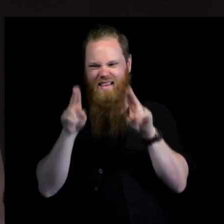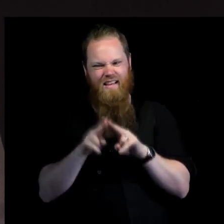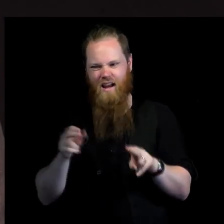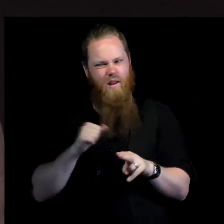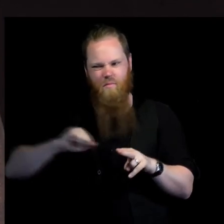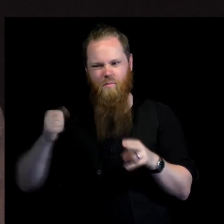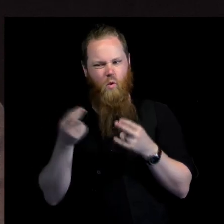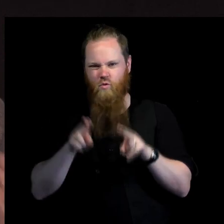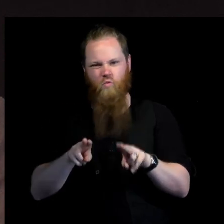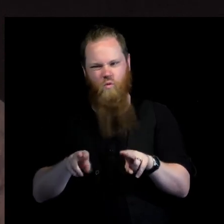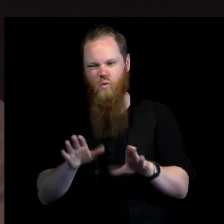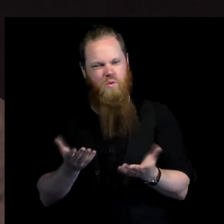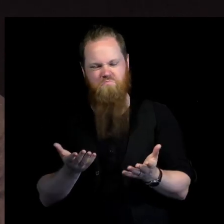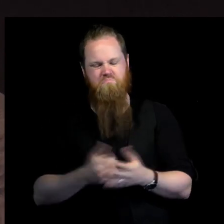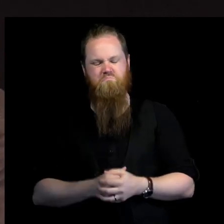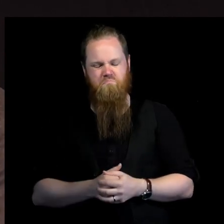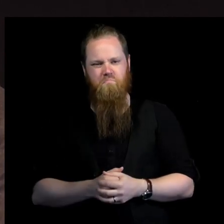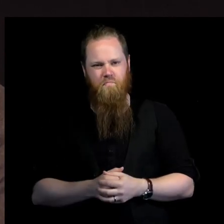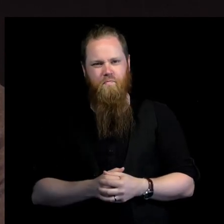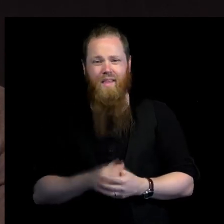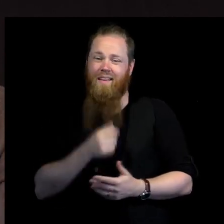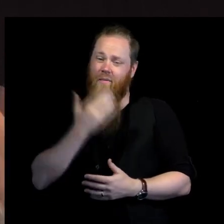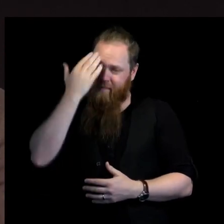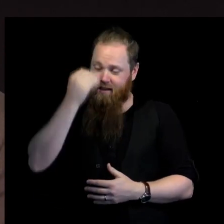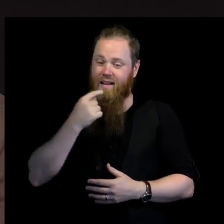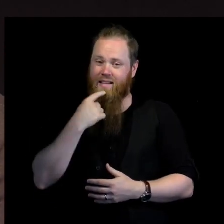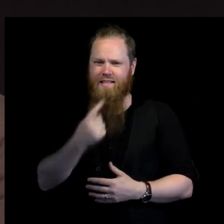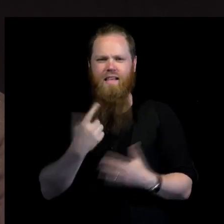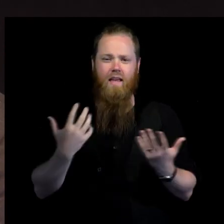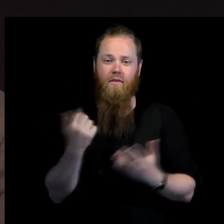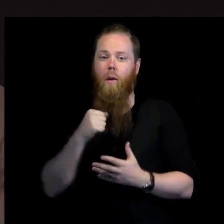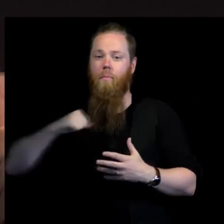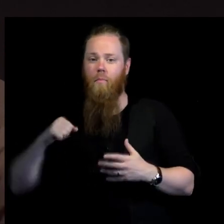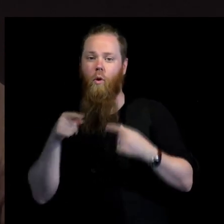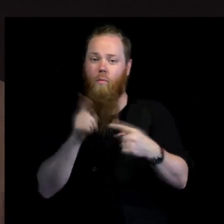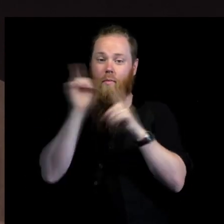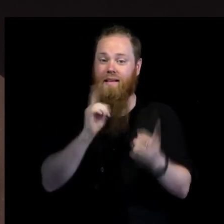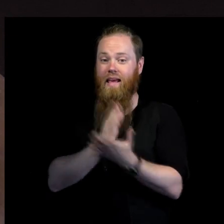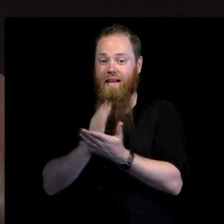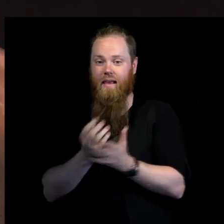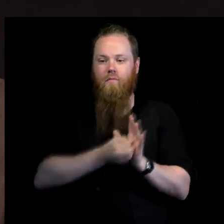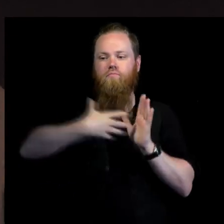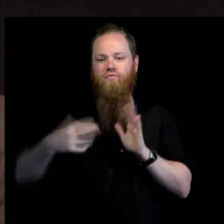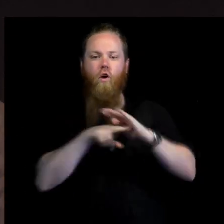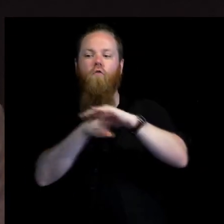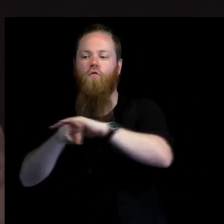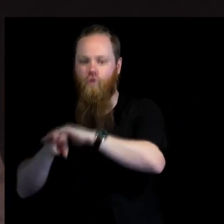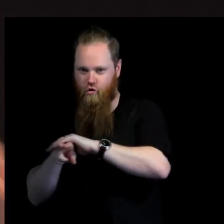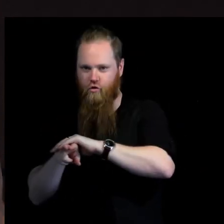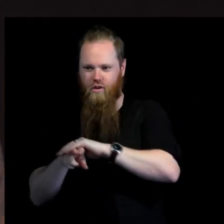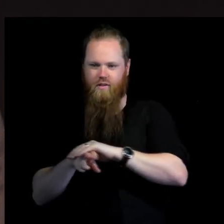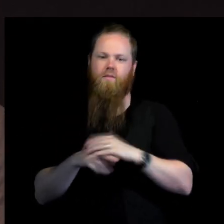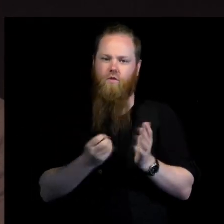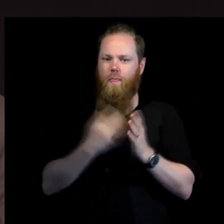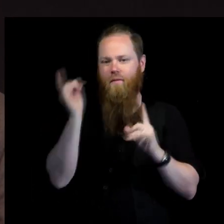So, you can say that, of course, refugees are caused by violations of human rights that forces people to flee. And you can